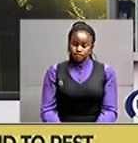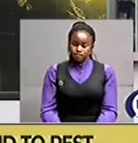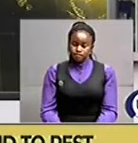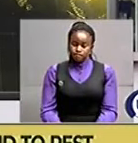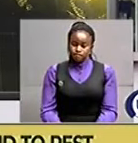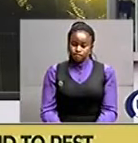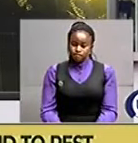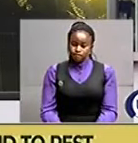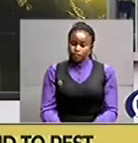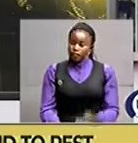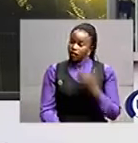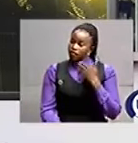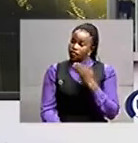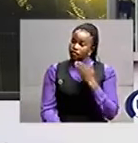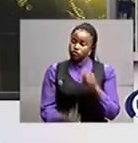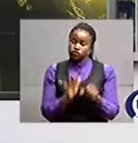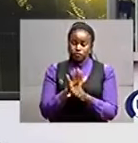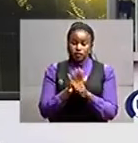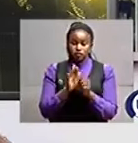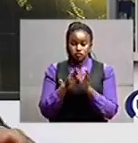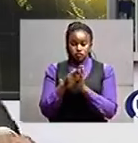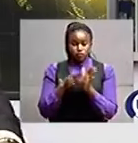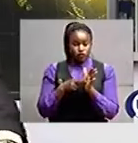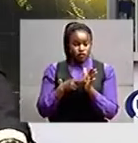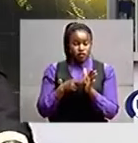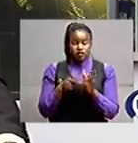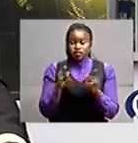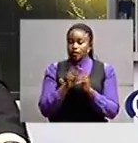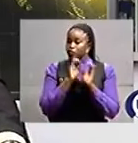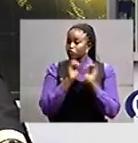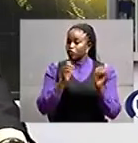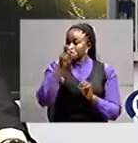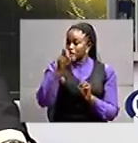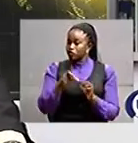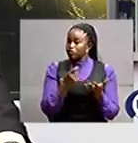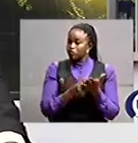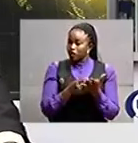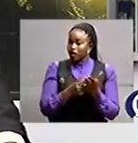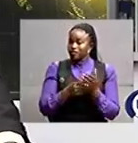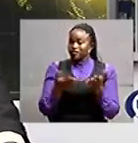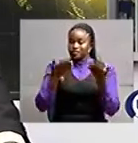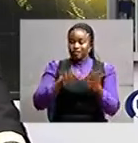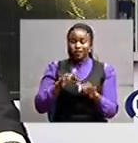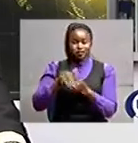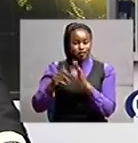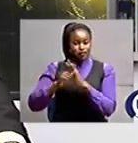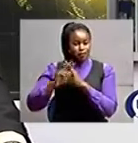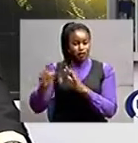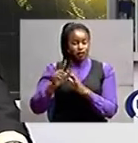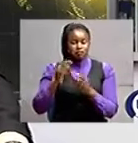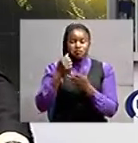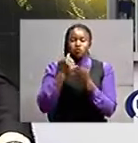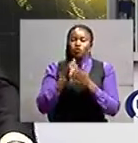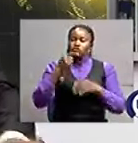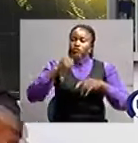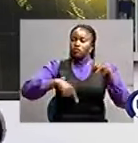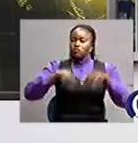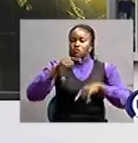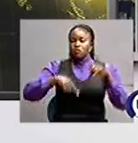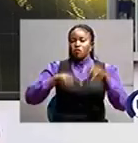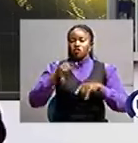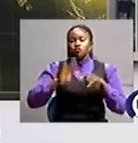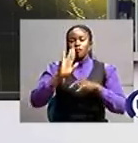thanks aguta philip for that report and indeed no ugandan should die in exile because the political situation in the country